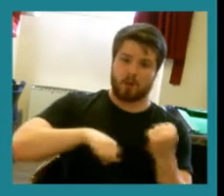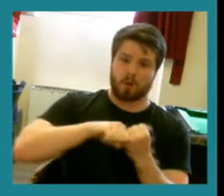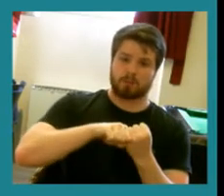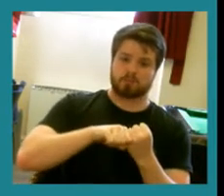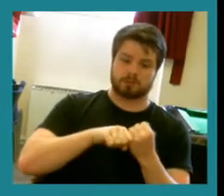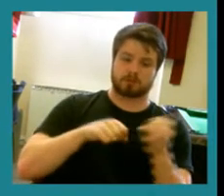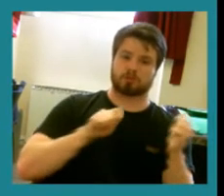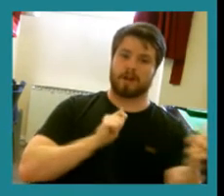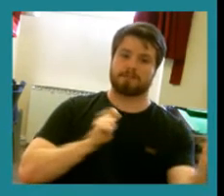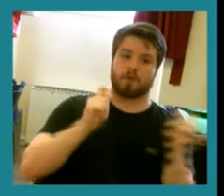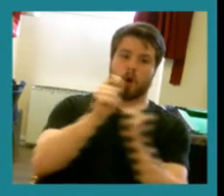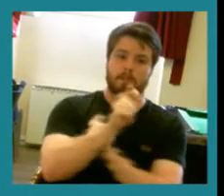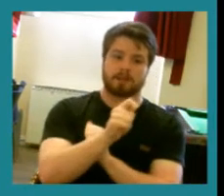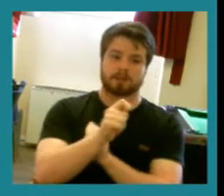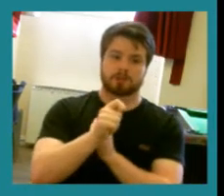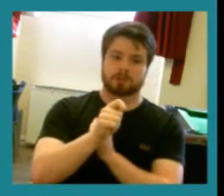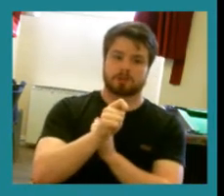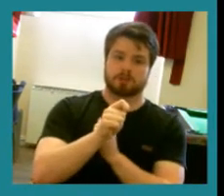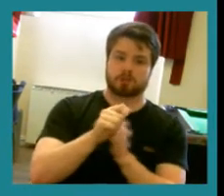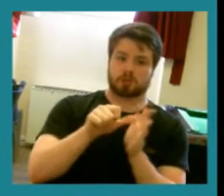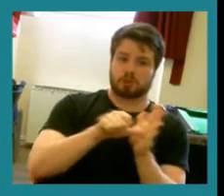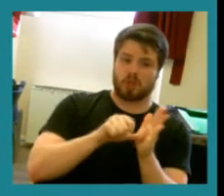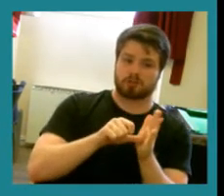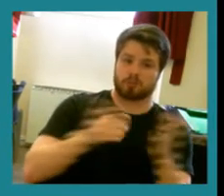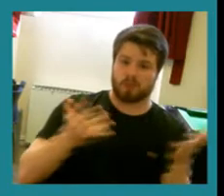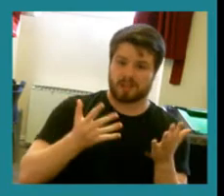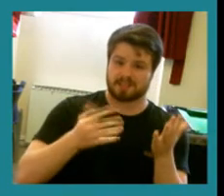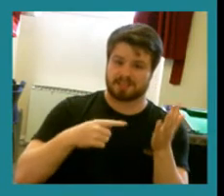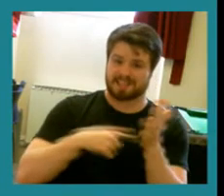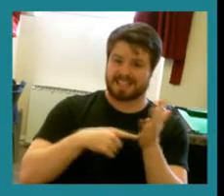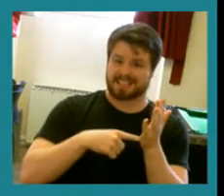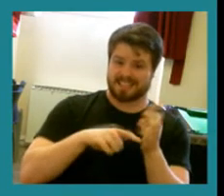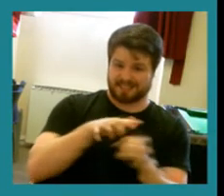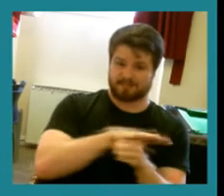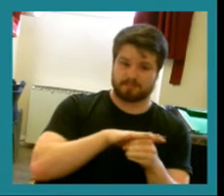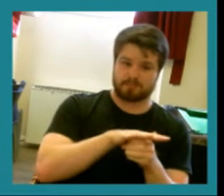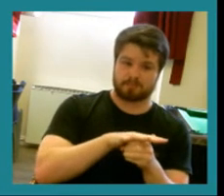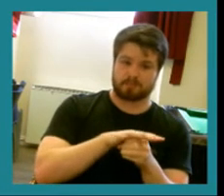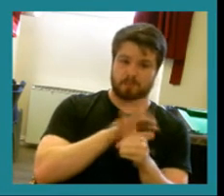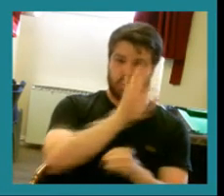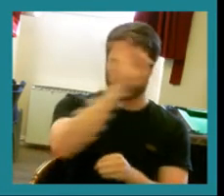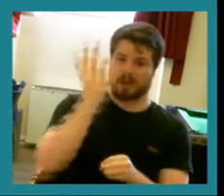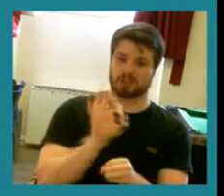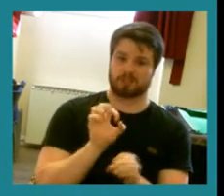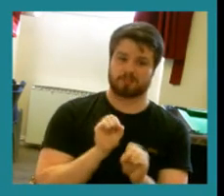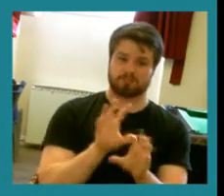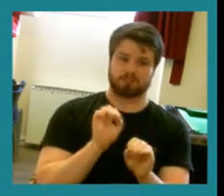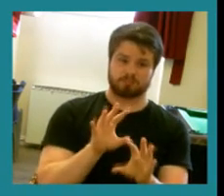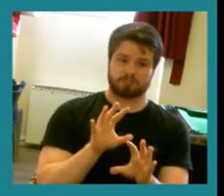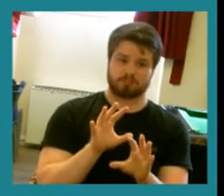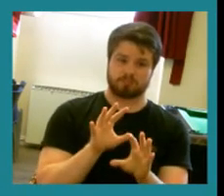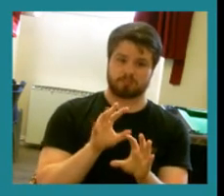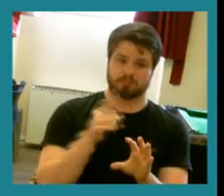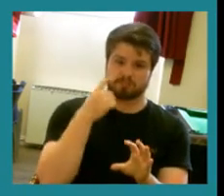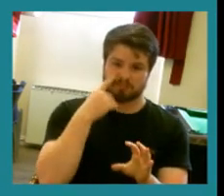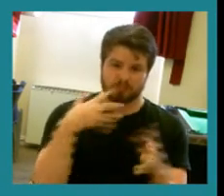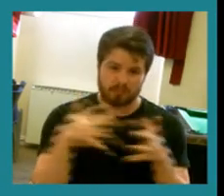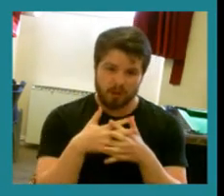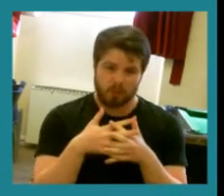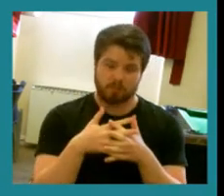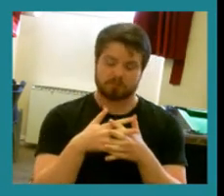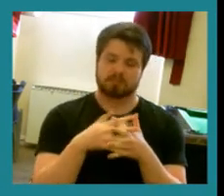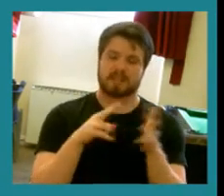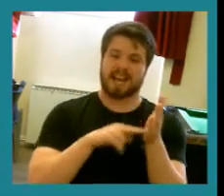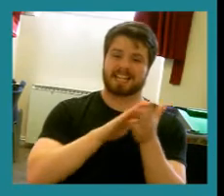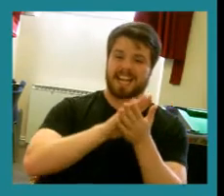Tayside. Your views are very important and you can share your views in a number of ways. The first might be to take part